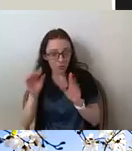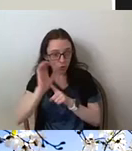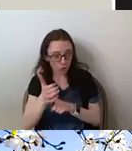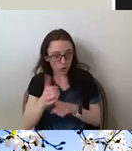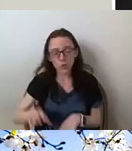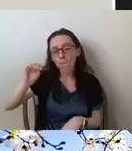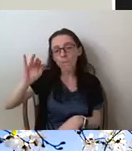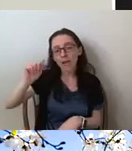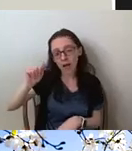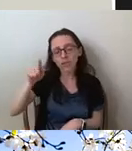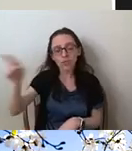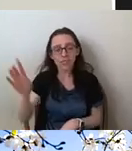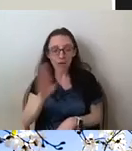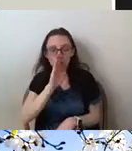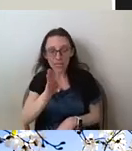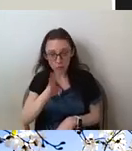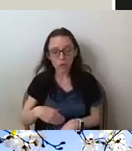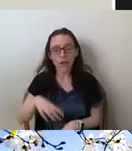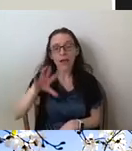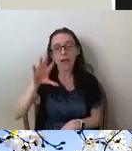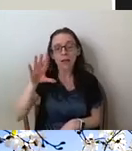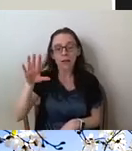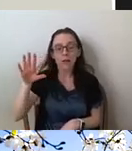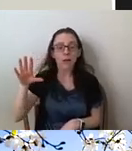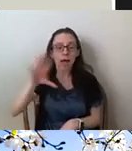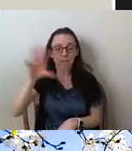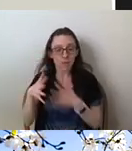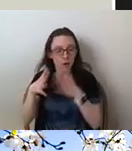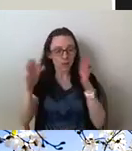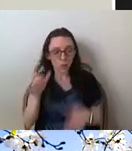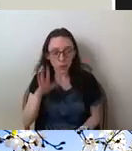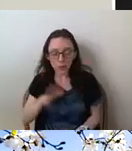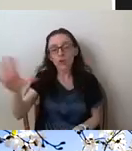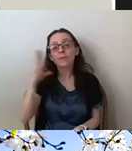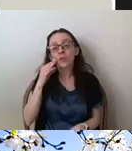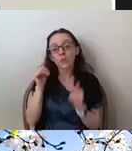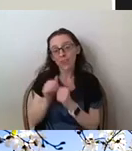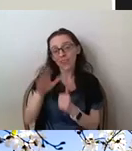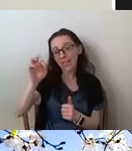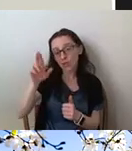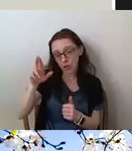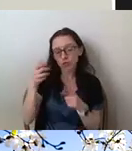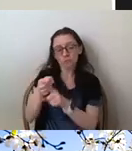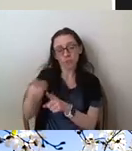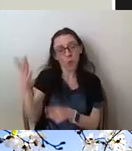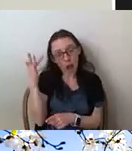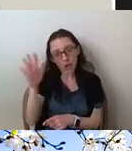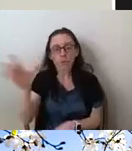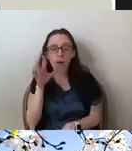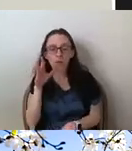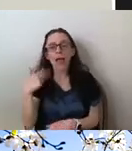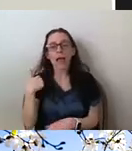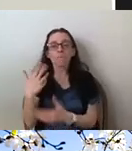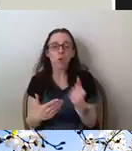-American woman with two children. Her family experience with cancer greatly impacted her since her mother had both breast and ovarian